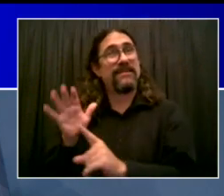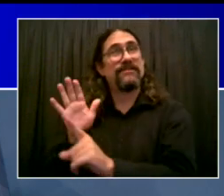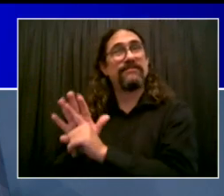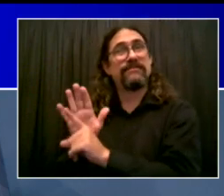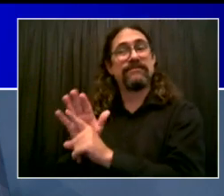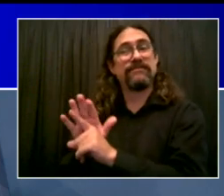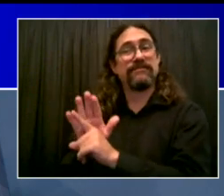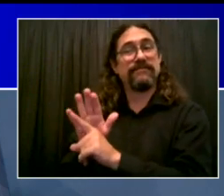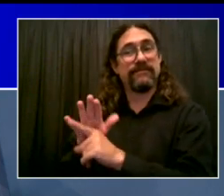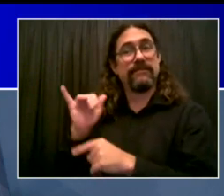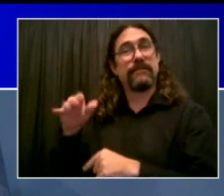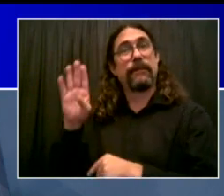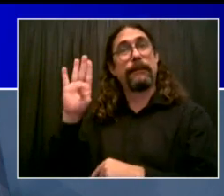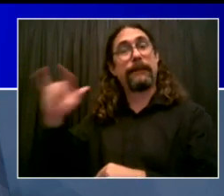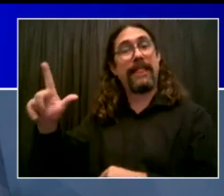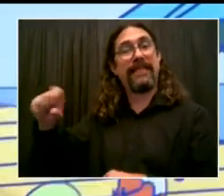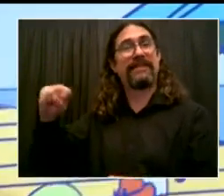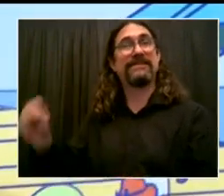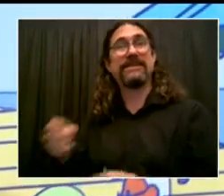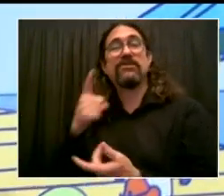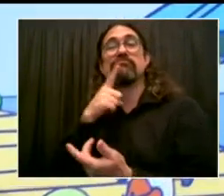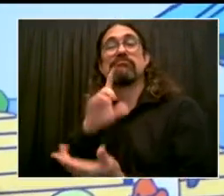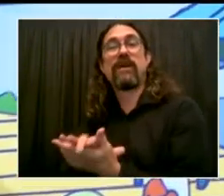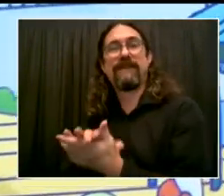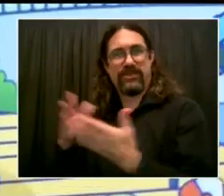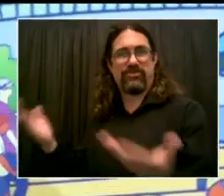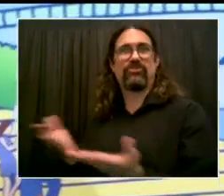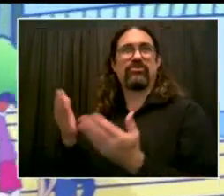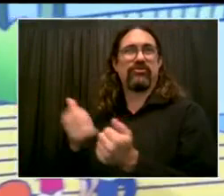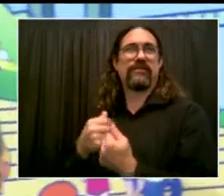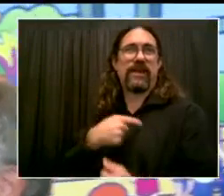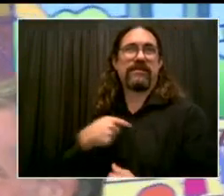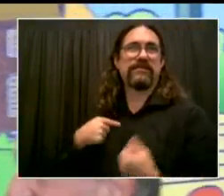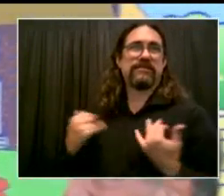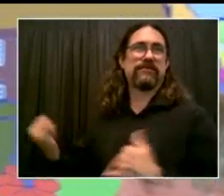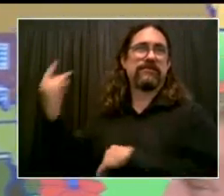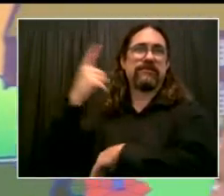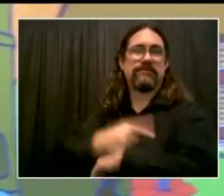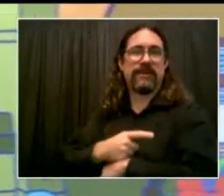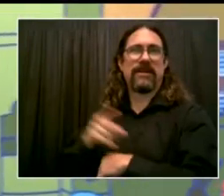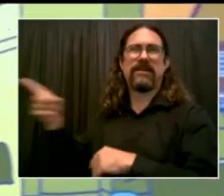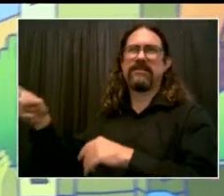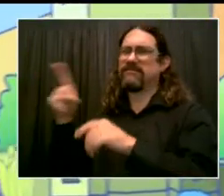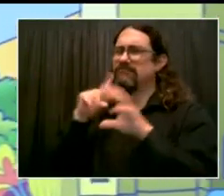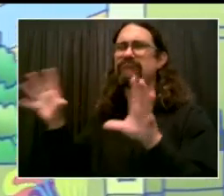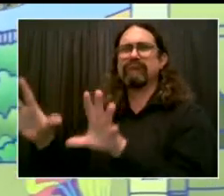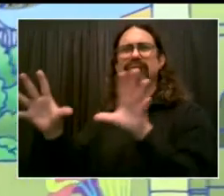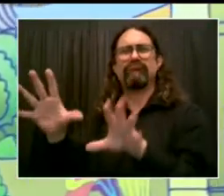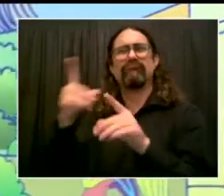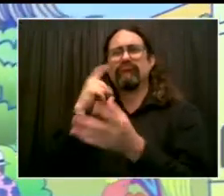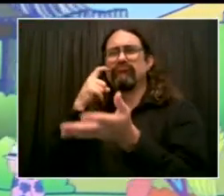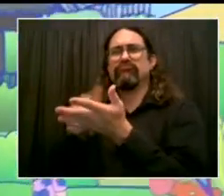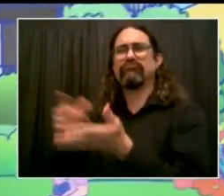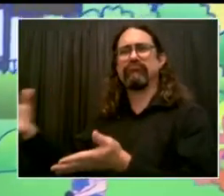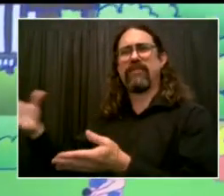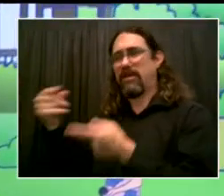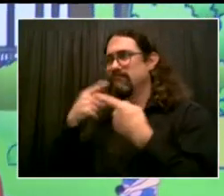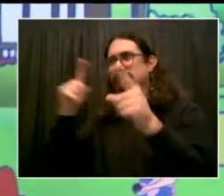has been granted. My pleasure to introduce Kathy Murphy. Thank you, Mr. Mayor. I can't thank you enough.